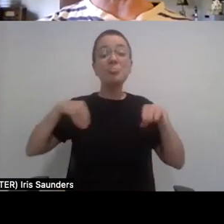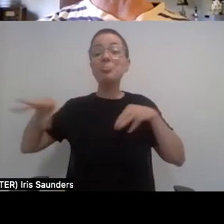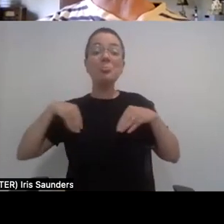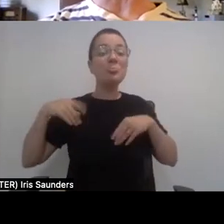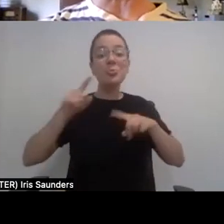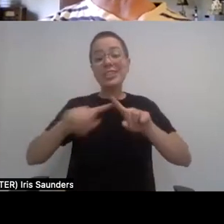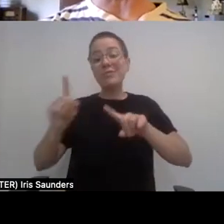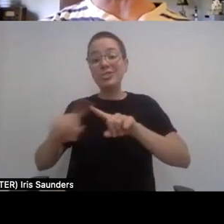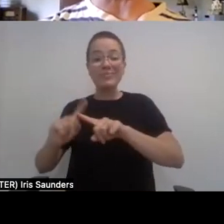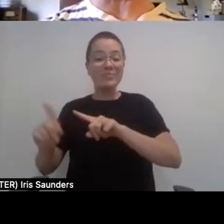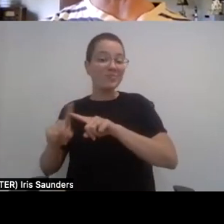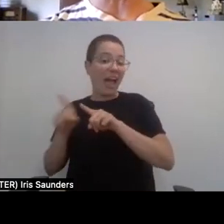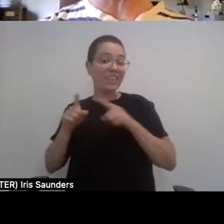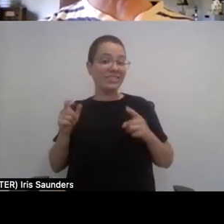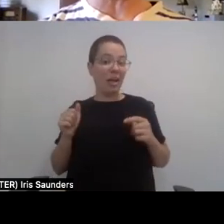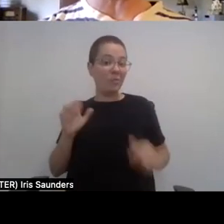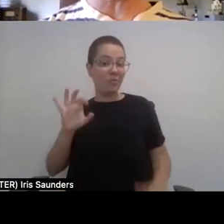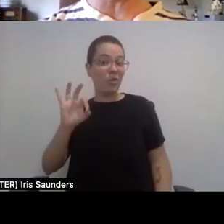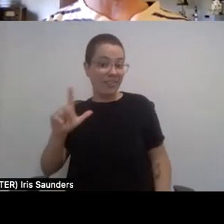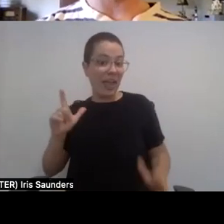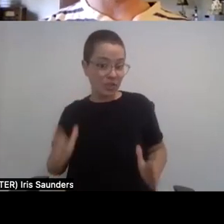artist and whatever else I can fit.